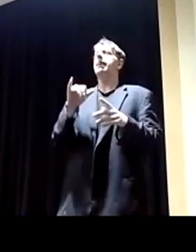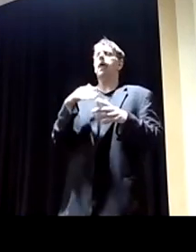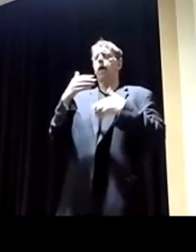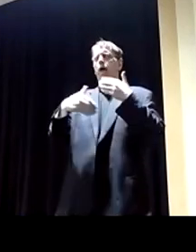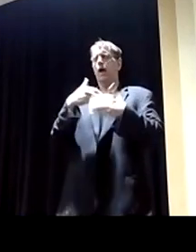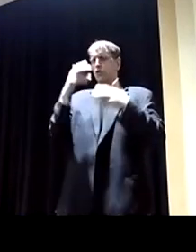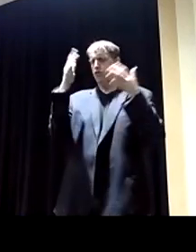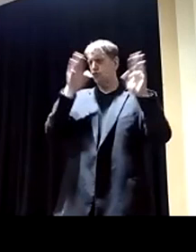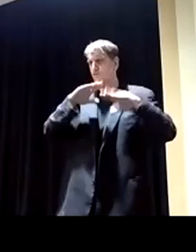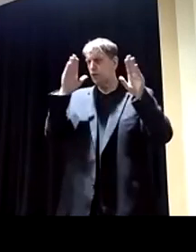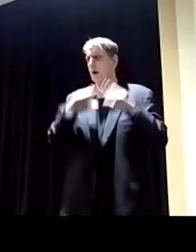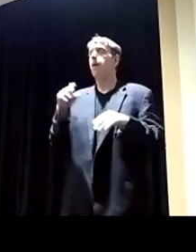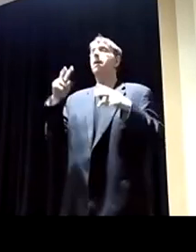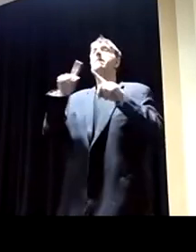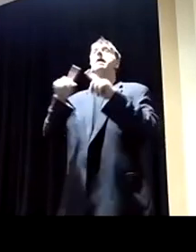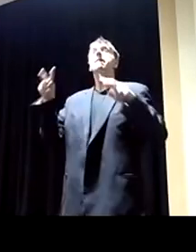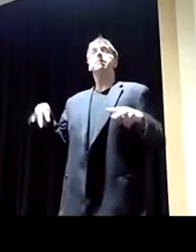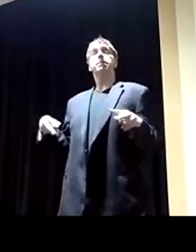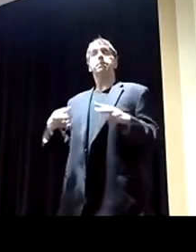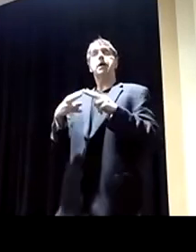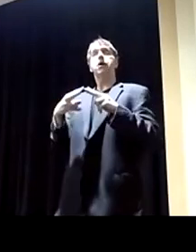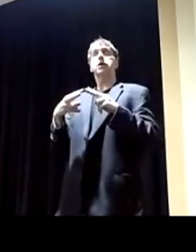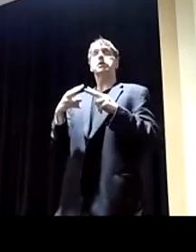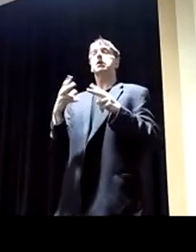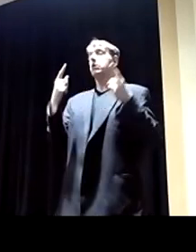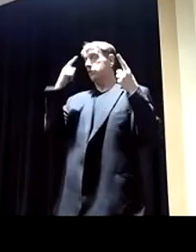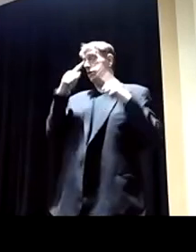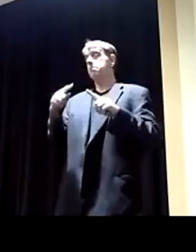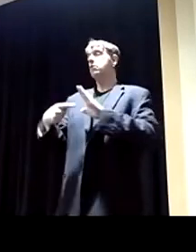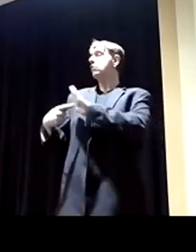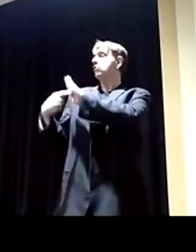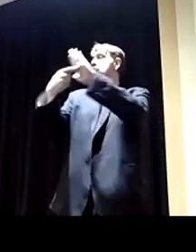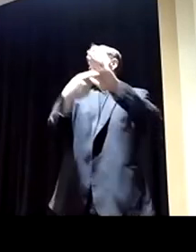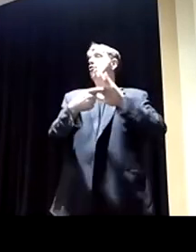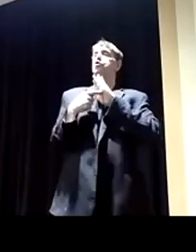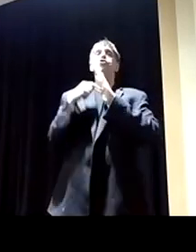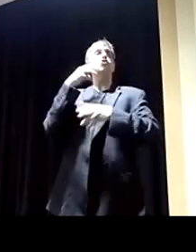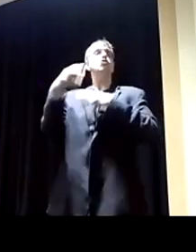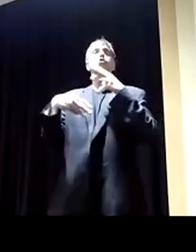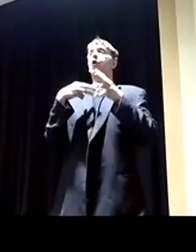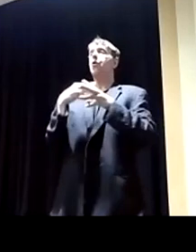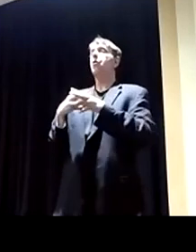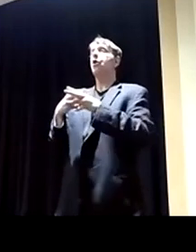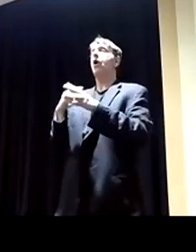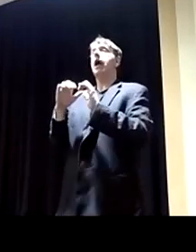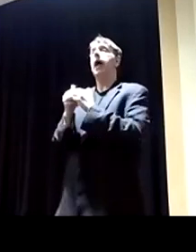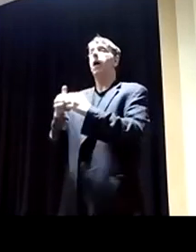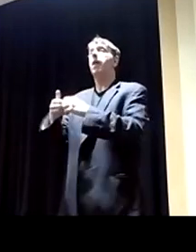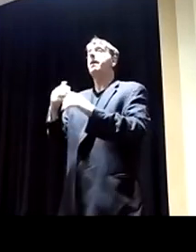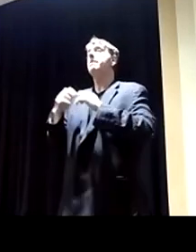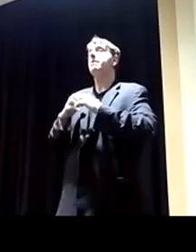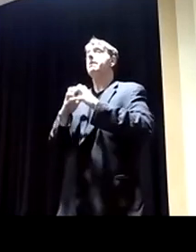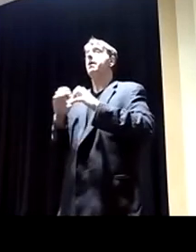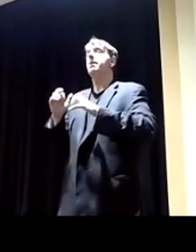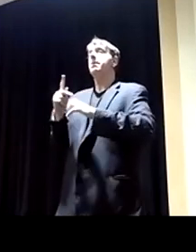excellent opportunity to lead by showing with a bill like Build Back Better, that we are willing to aggressively reduce our emissions and